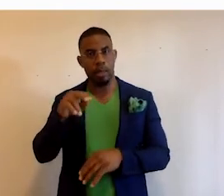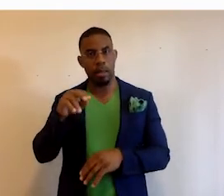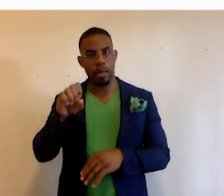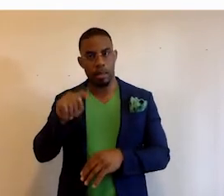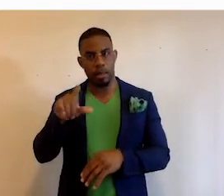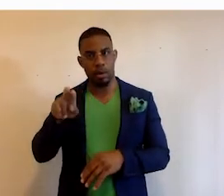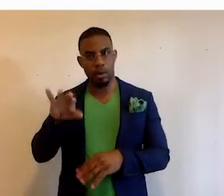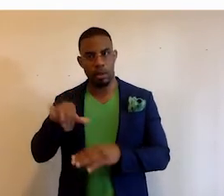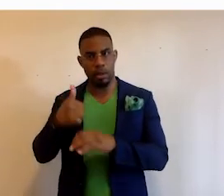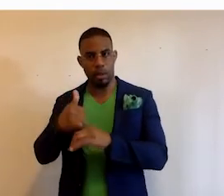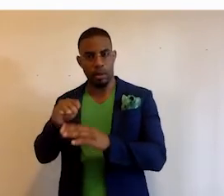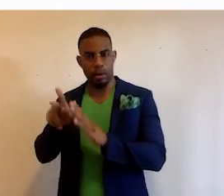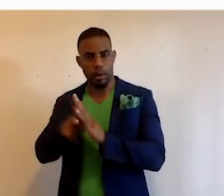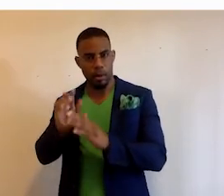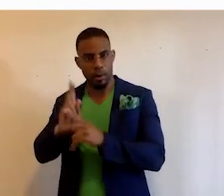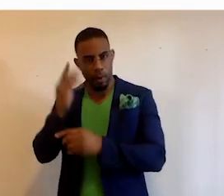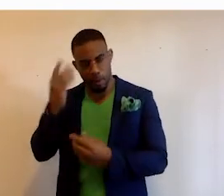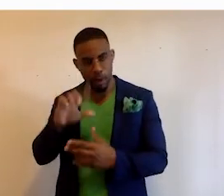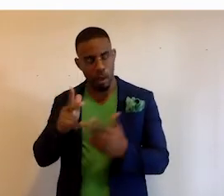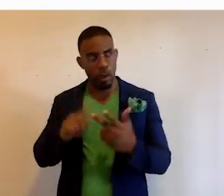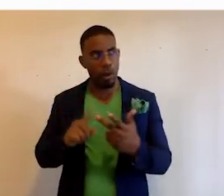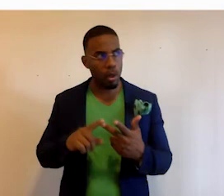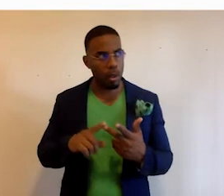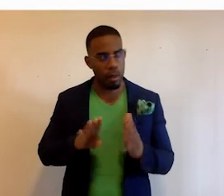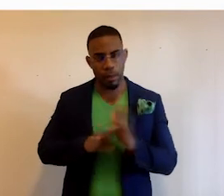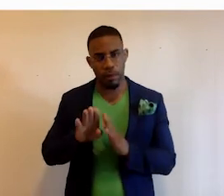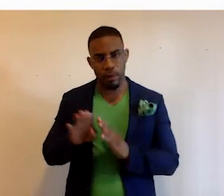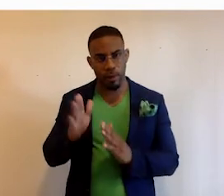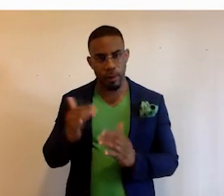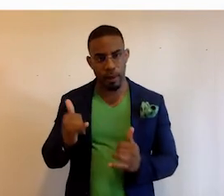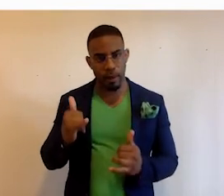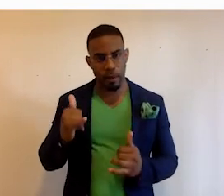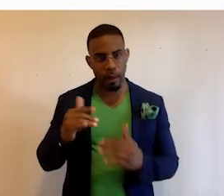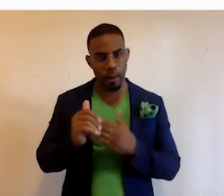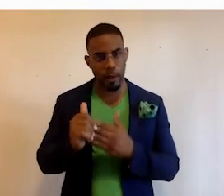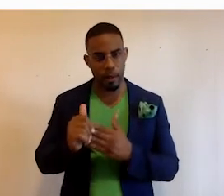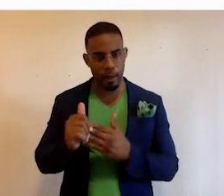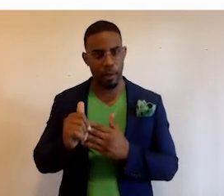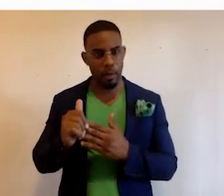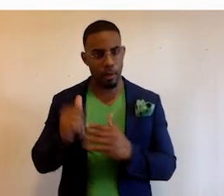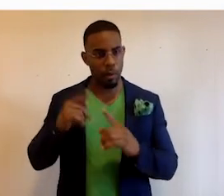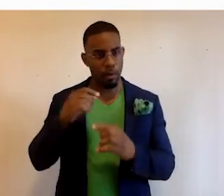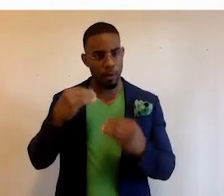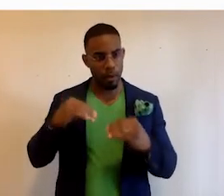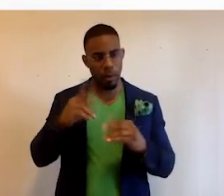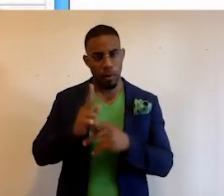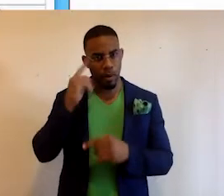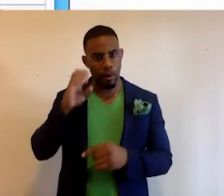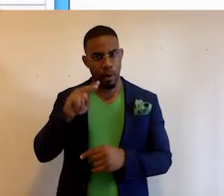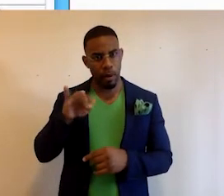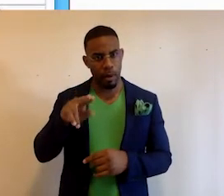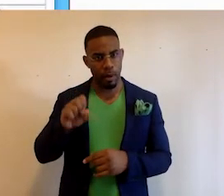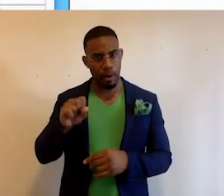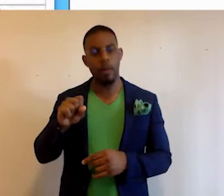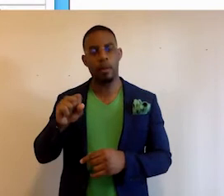policies around electronic information. And the third is a developer now of a leading point of sale product for the cannabis industry in